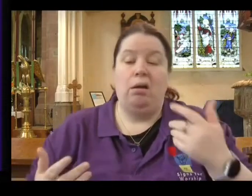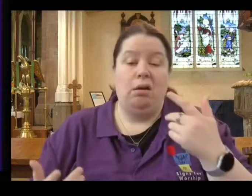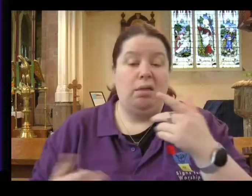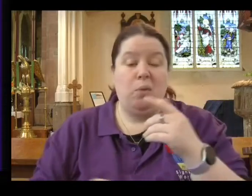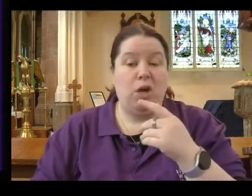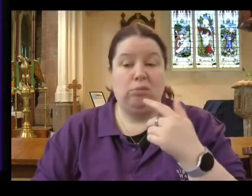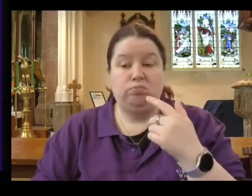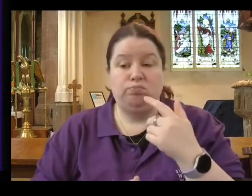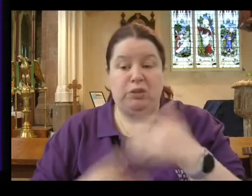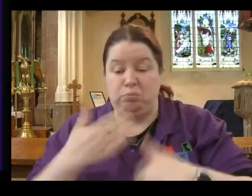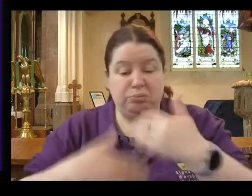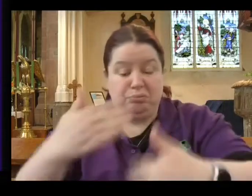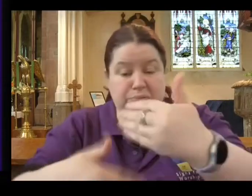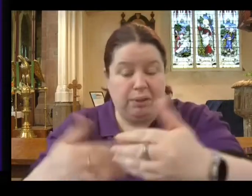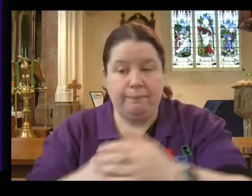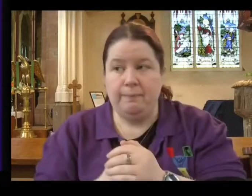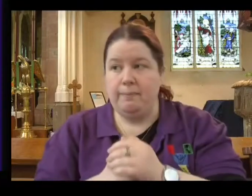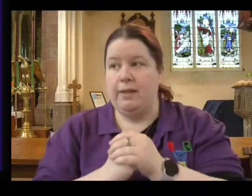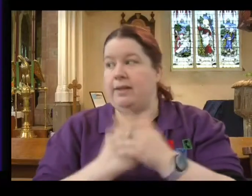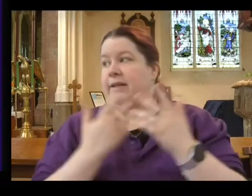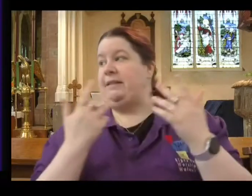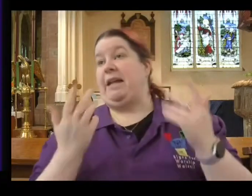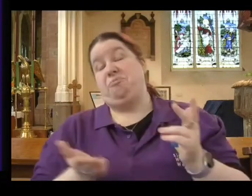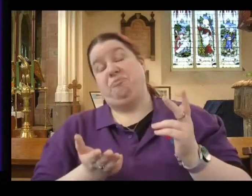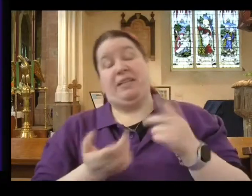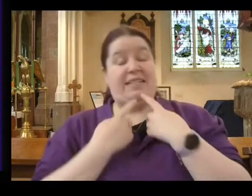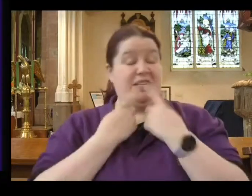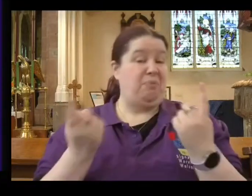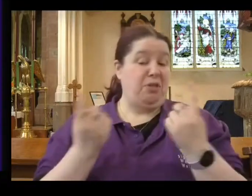I'm going to say something now that possibly could get me fired as an archdeacon.